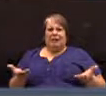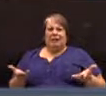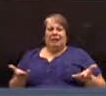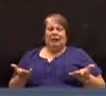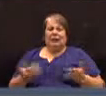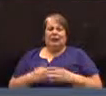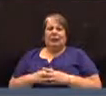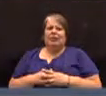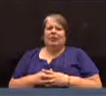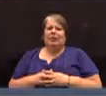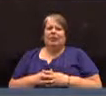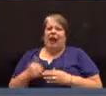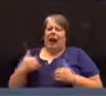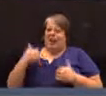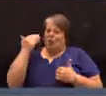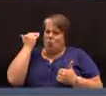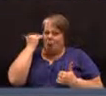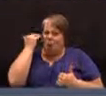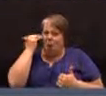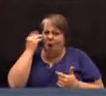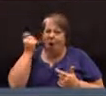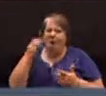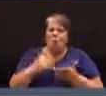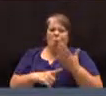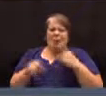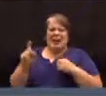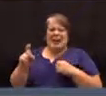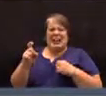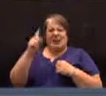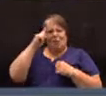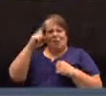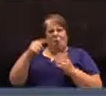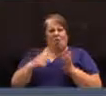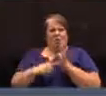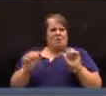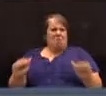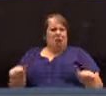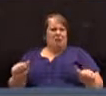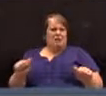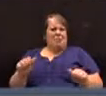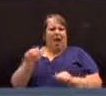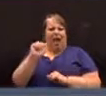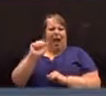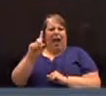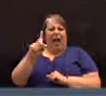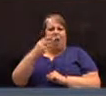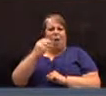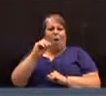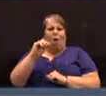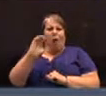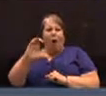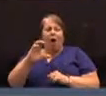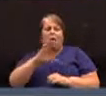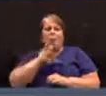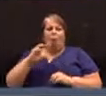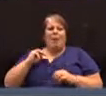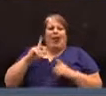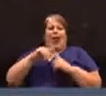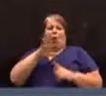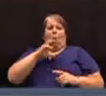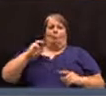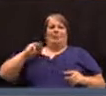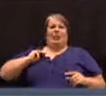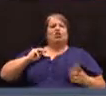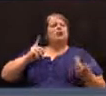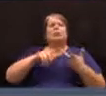knowledge of what is needed for this possible ad hoc committee and a commission. We have, we